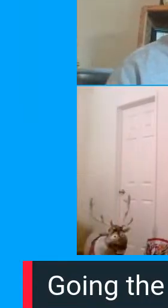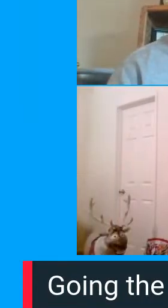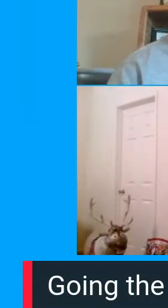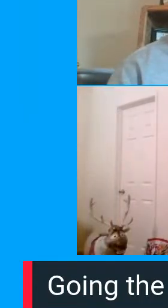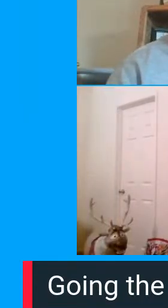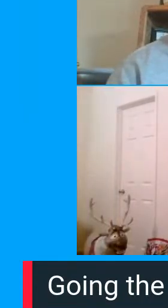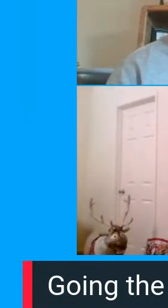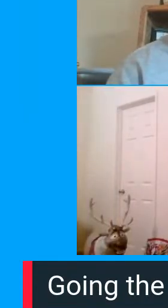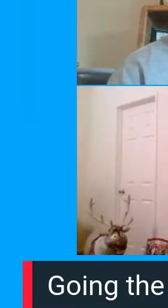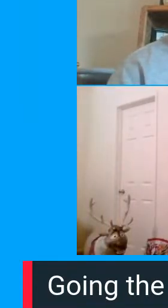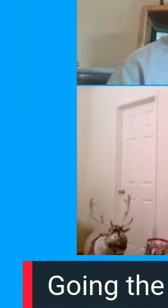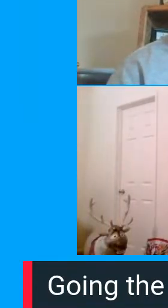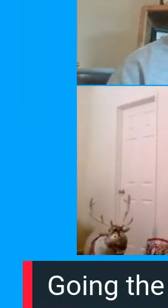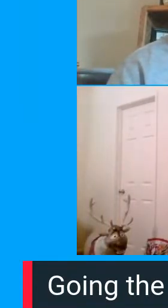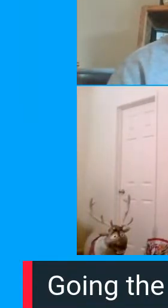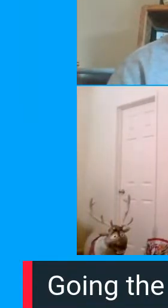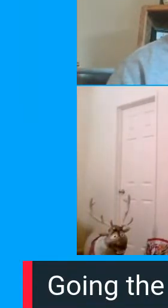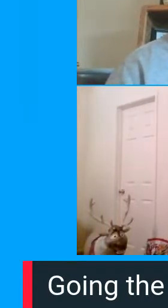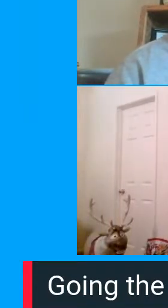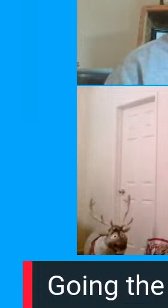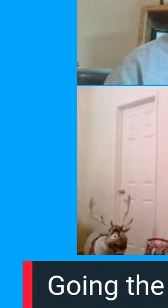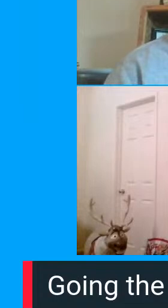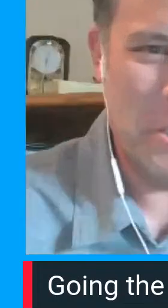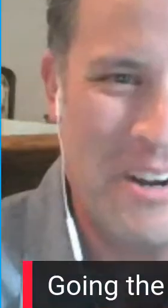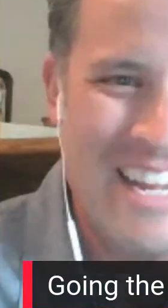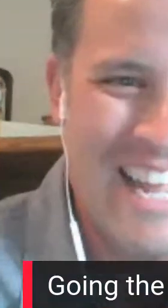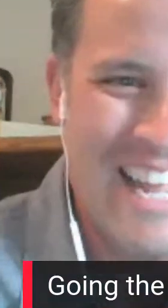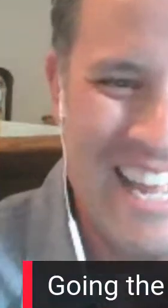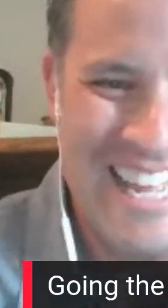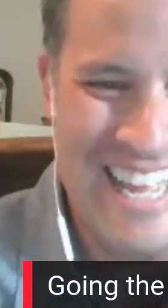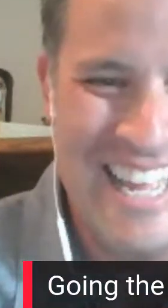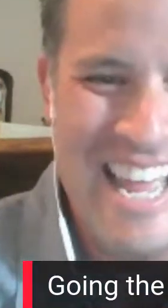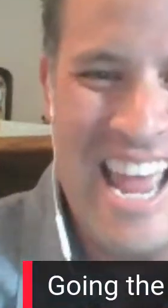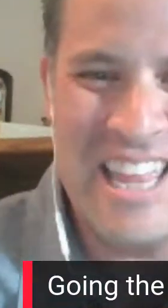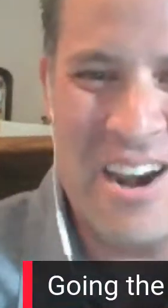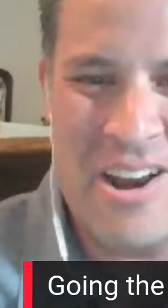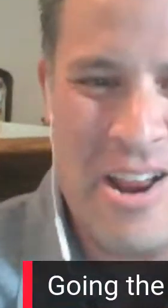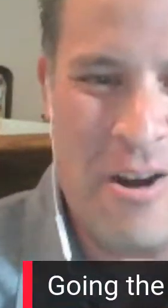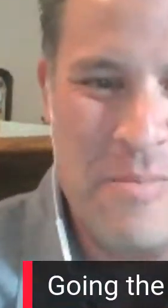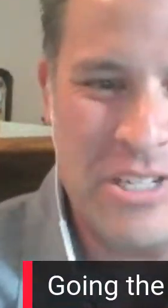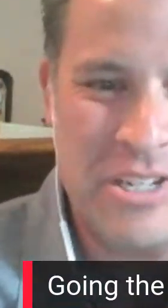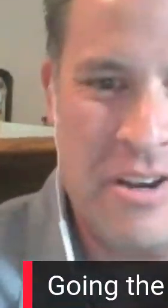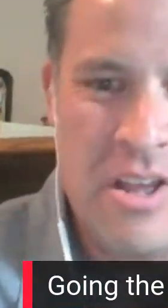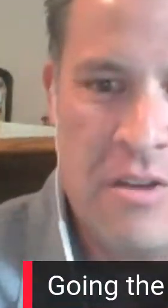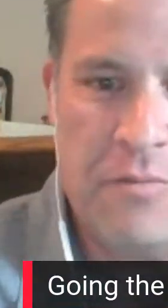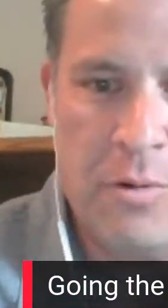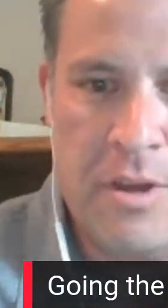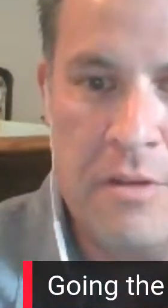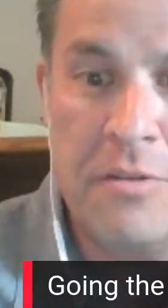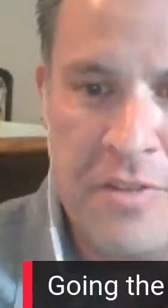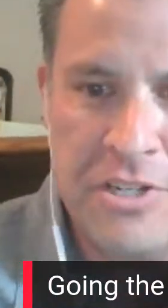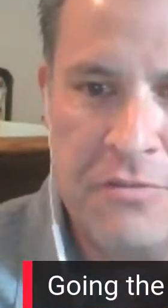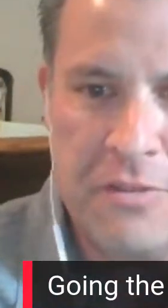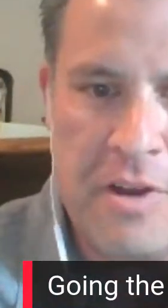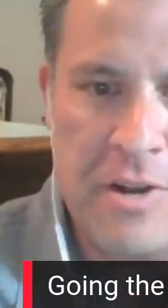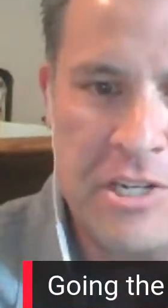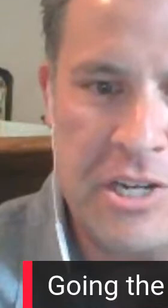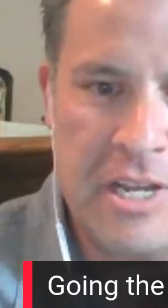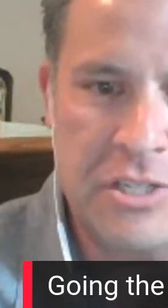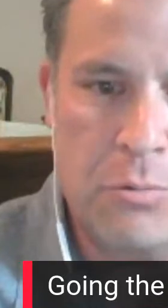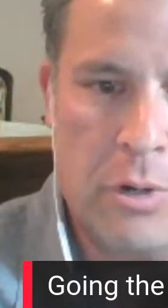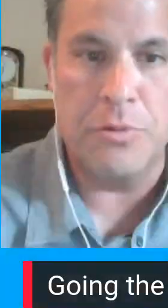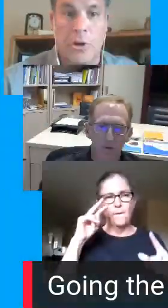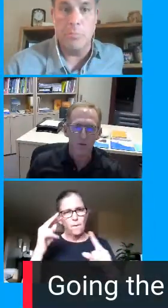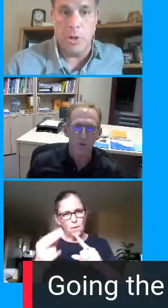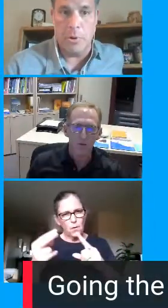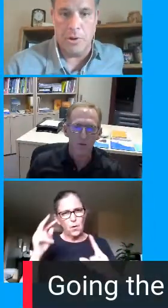is that i'm sorry i'm trying to do a couple things i want here and our mission for the the vision for the foundation